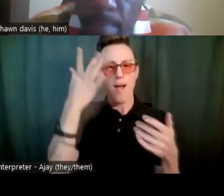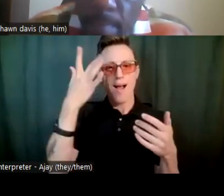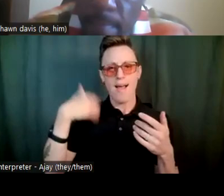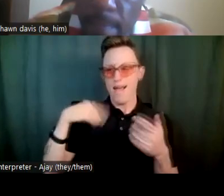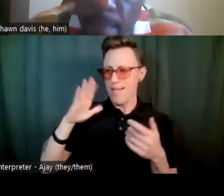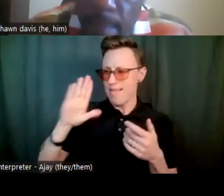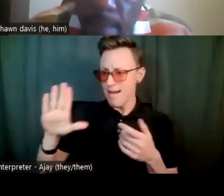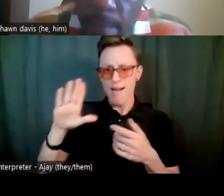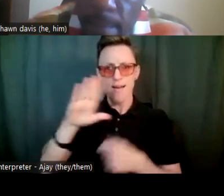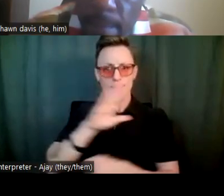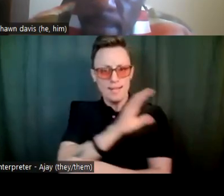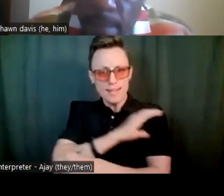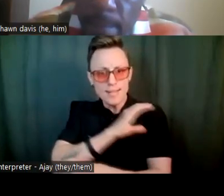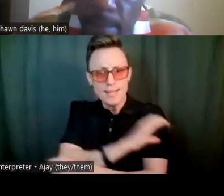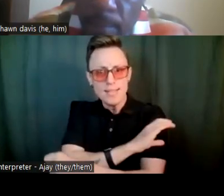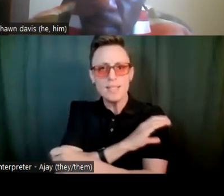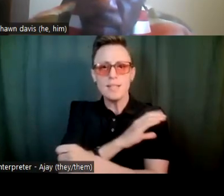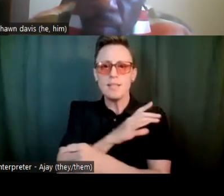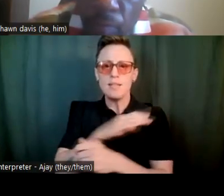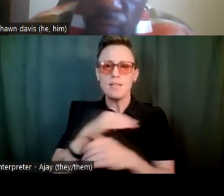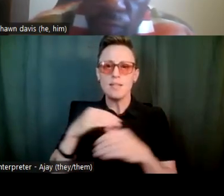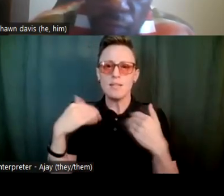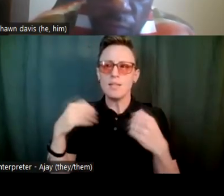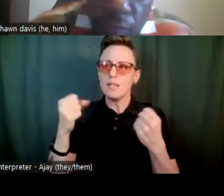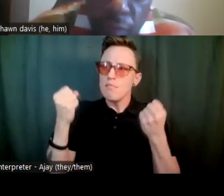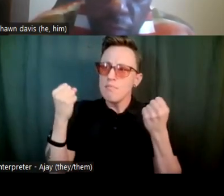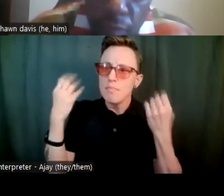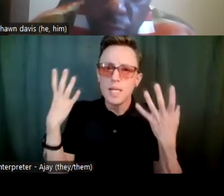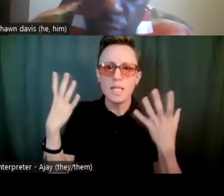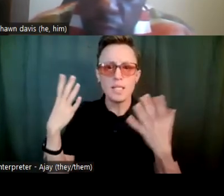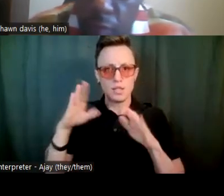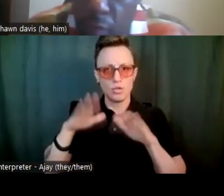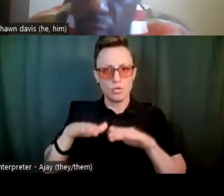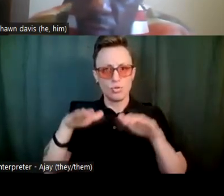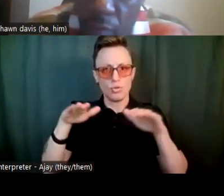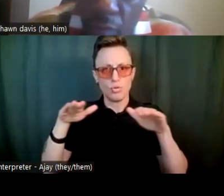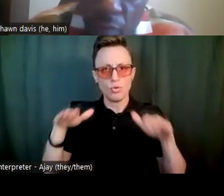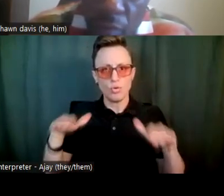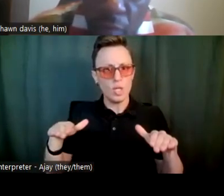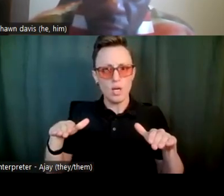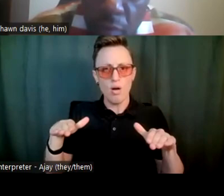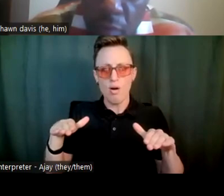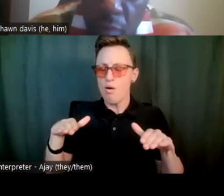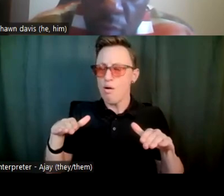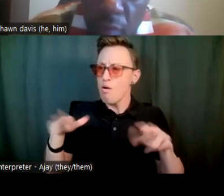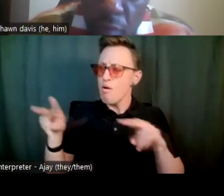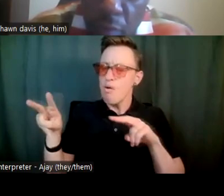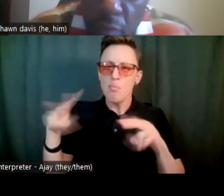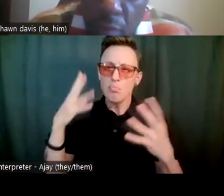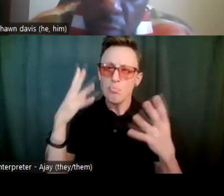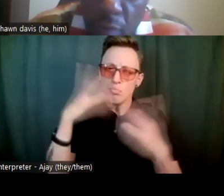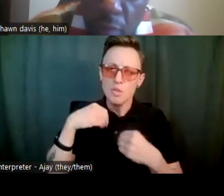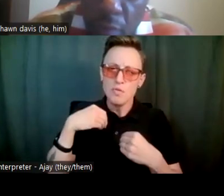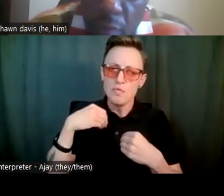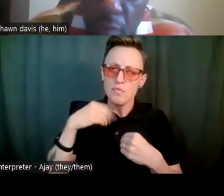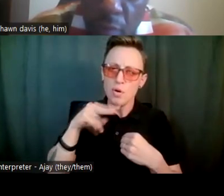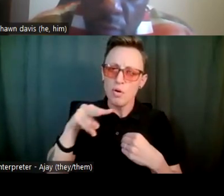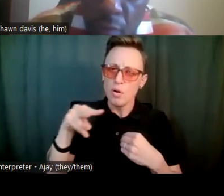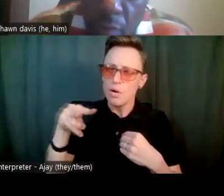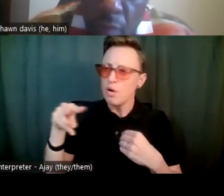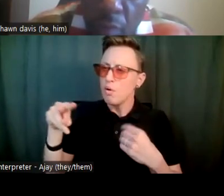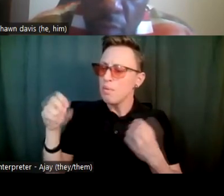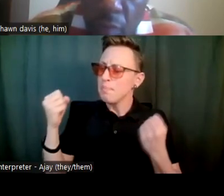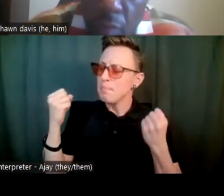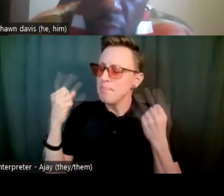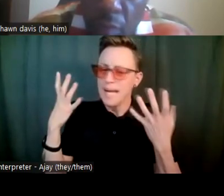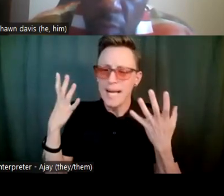clinic with so many children that were just beautiful children and had so many